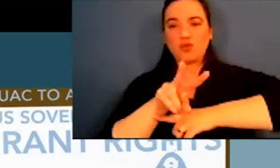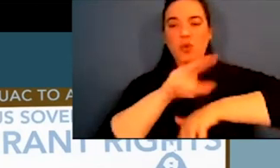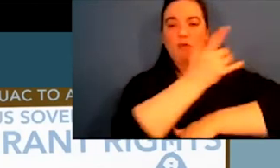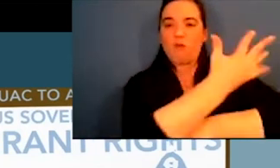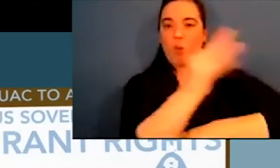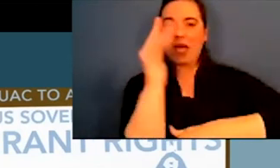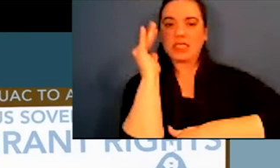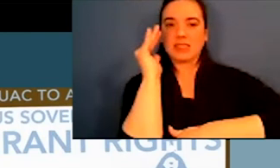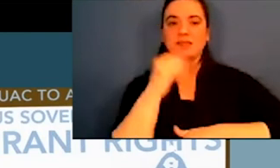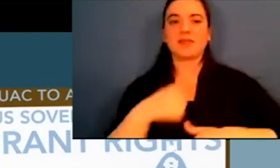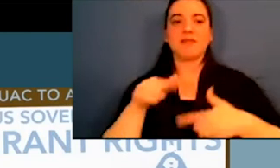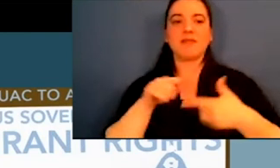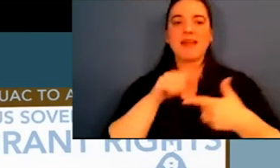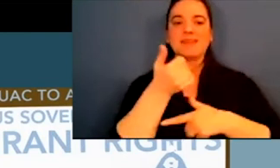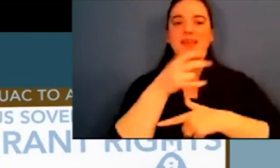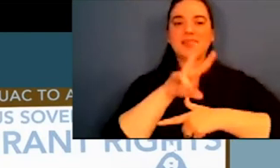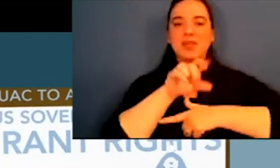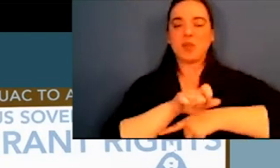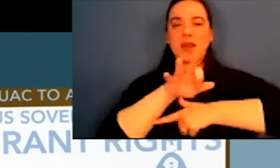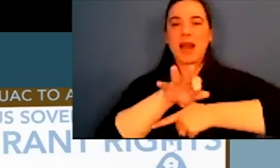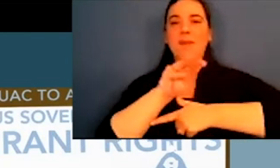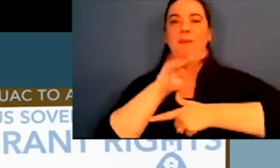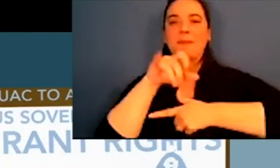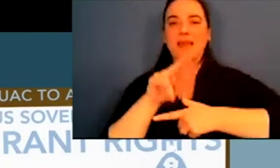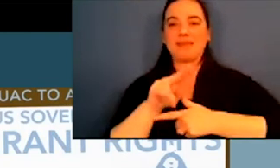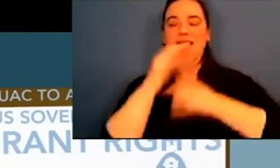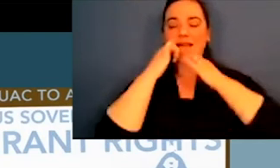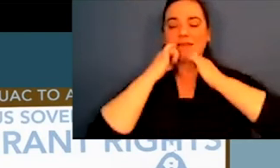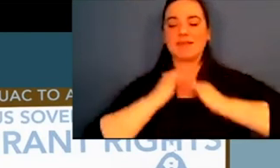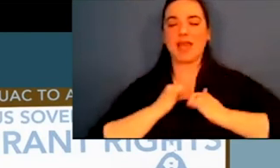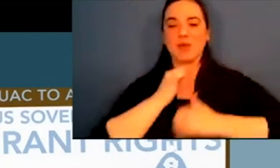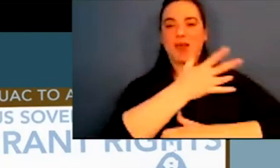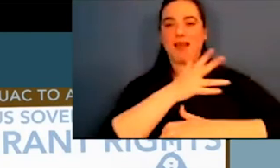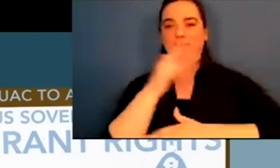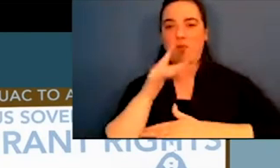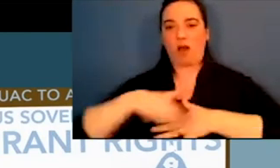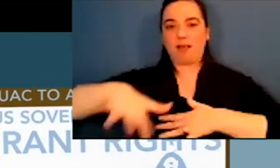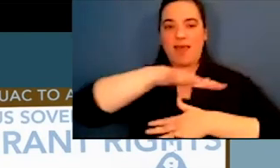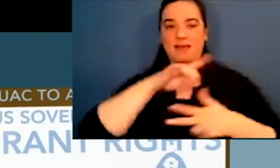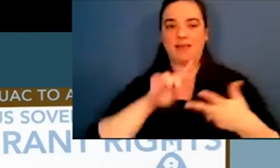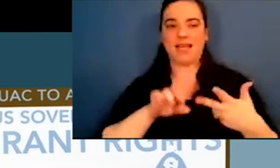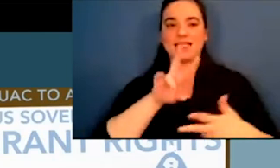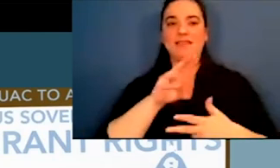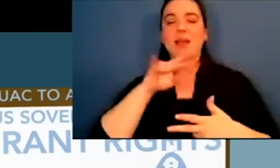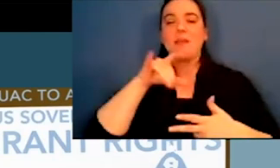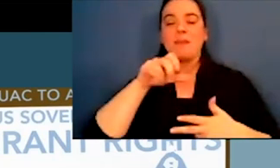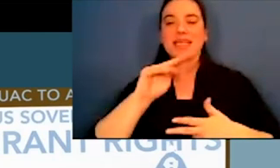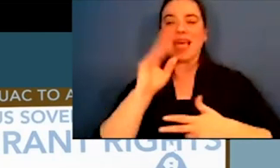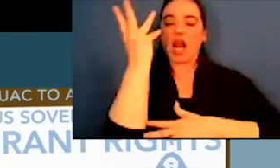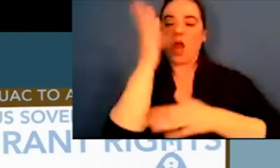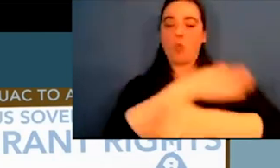302 forested reservations, 17.9 million acres of native forest lands,